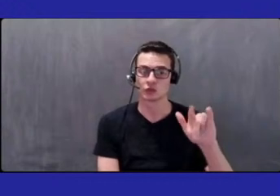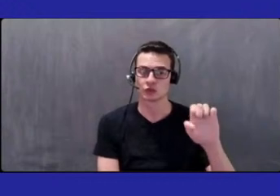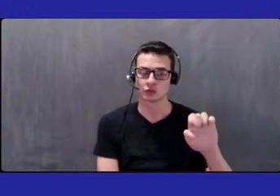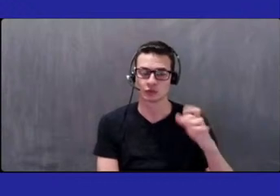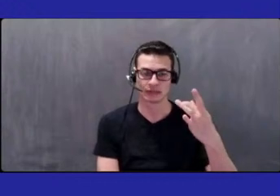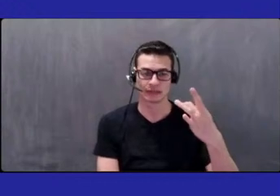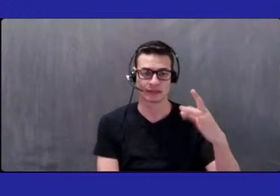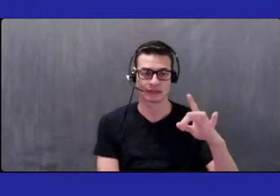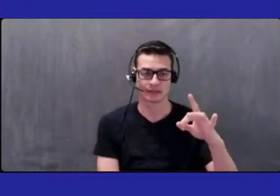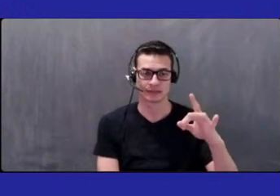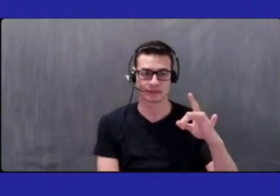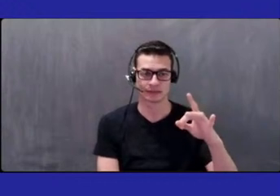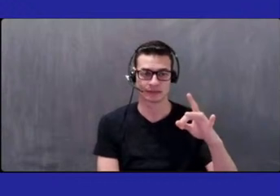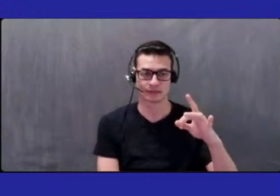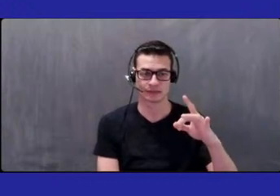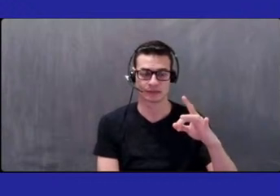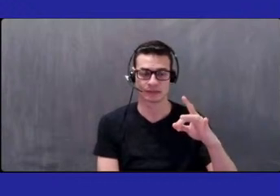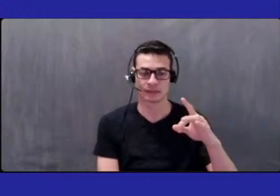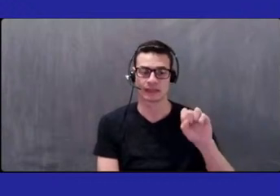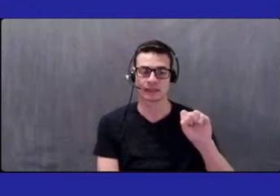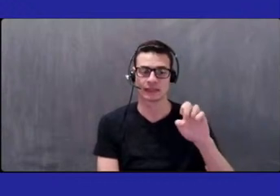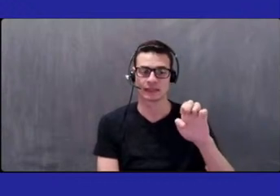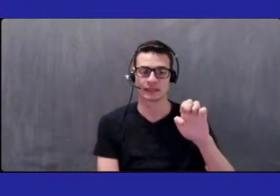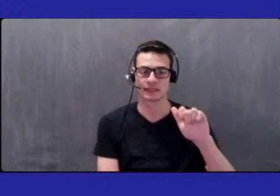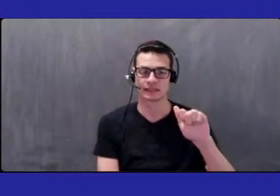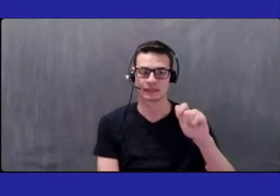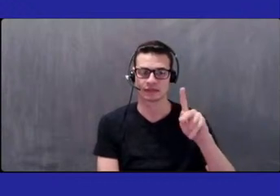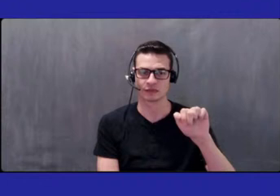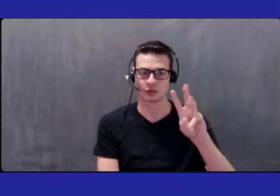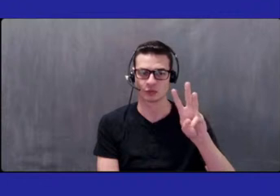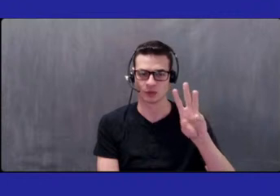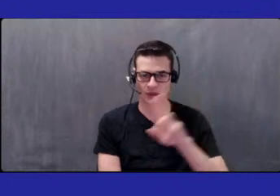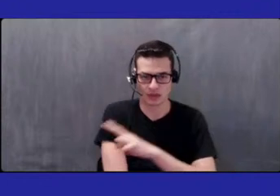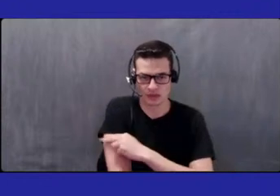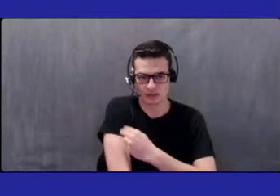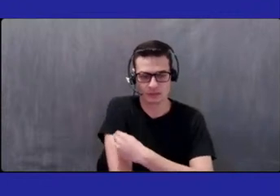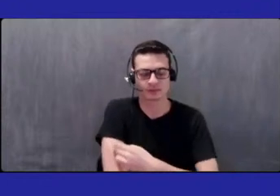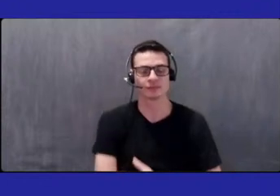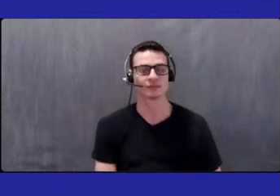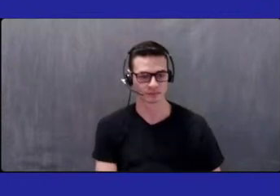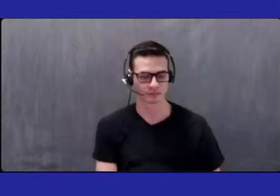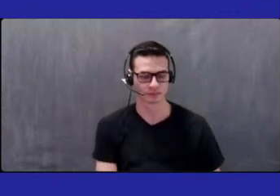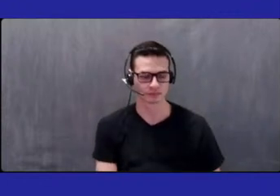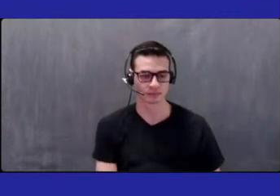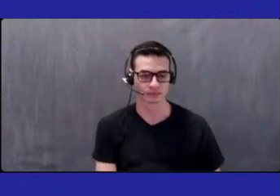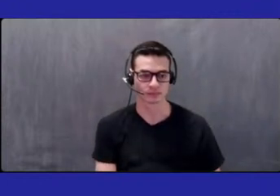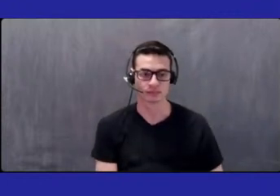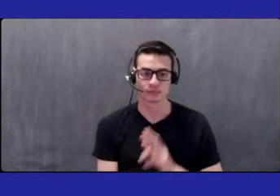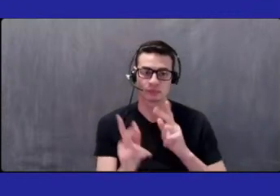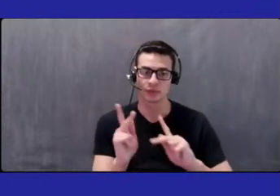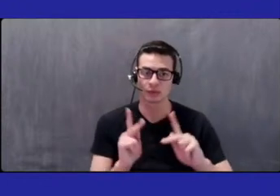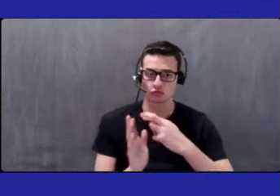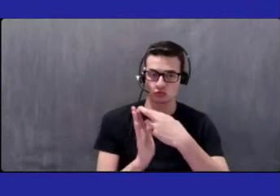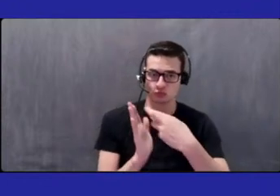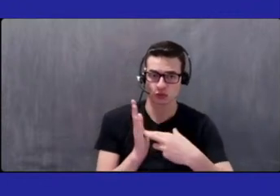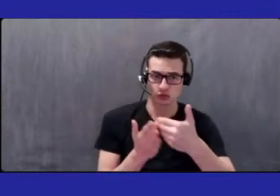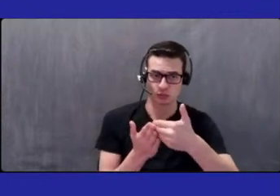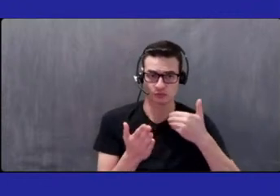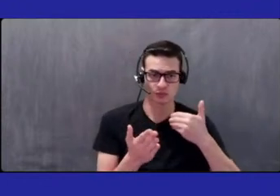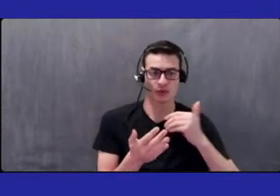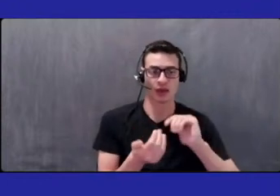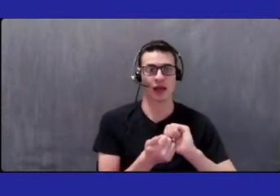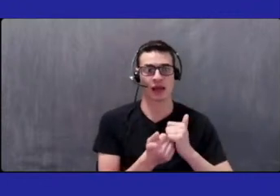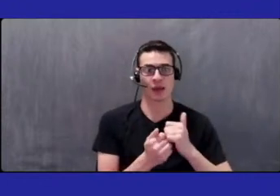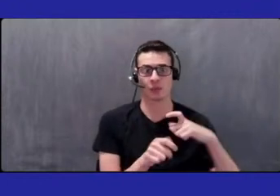at Seaview Hospital. Speakers are asked to register in advance by calling Ms.